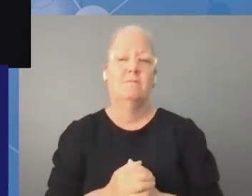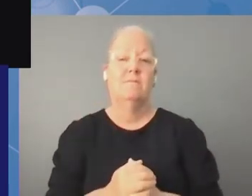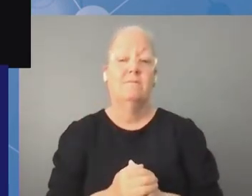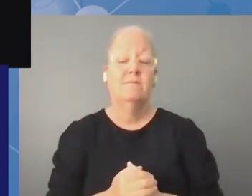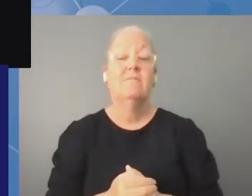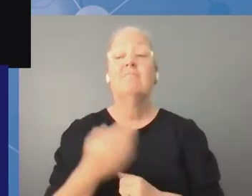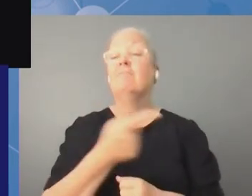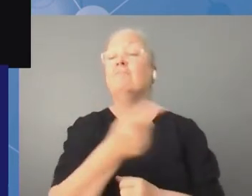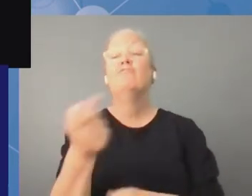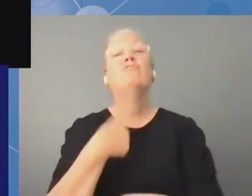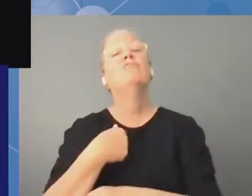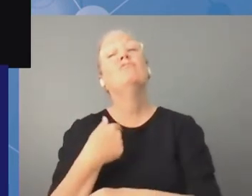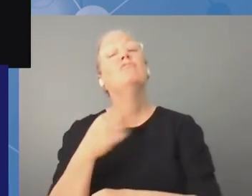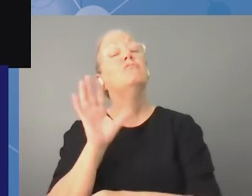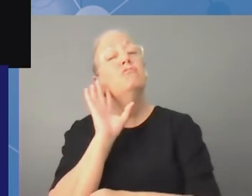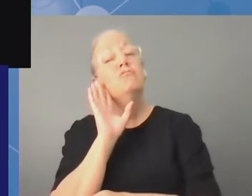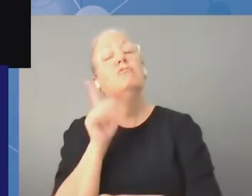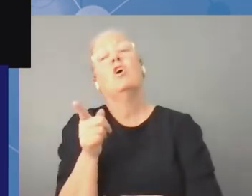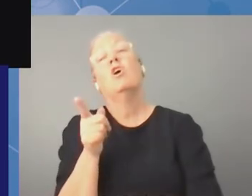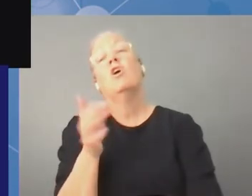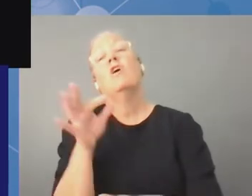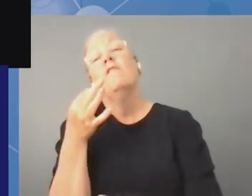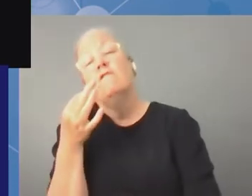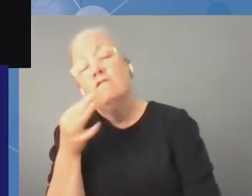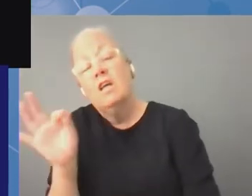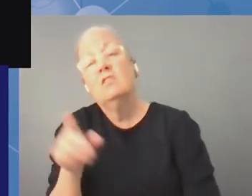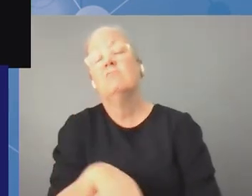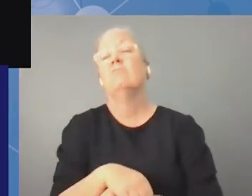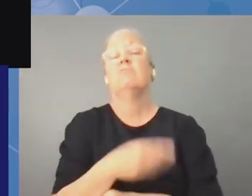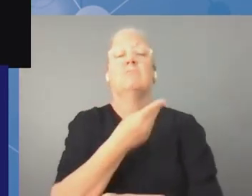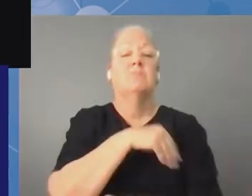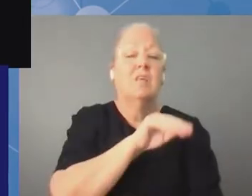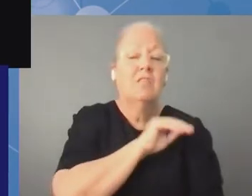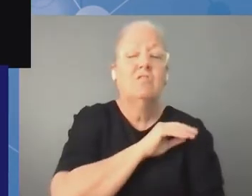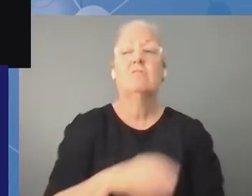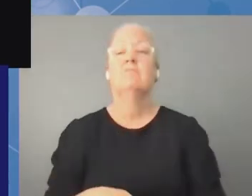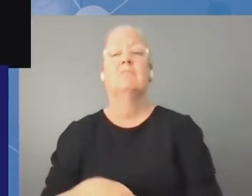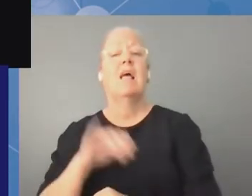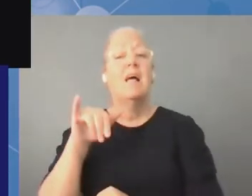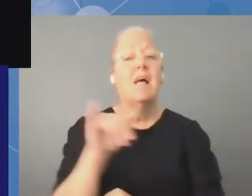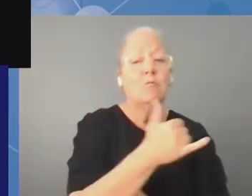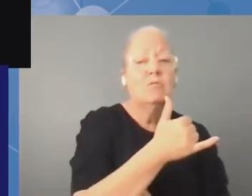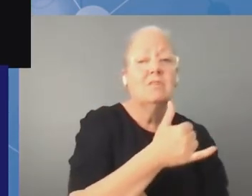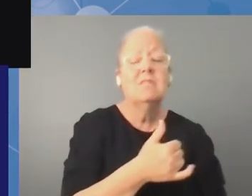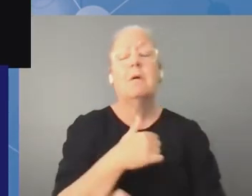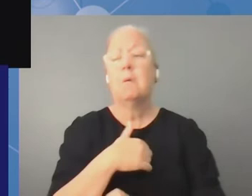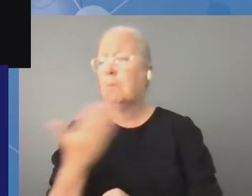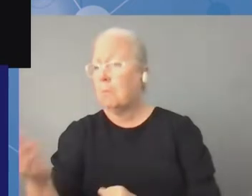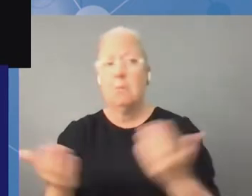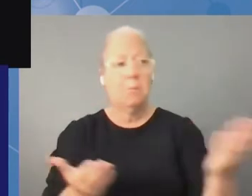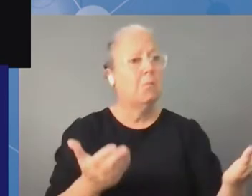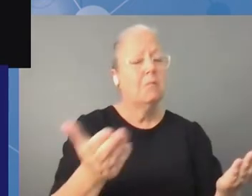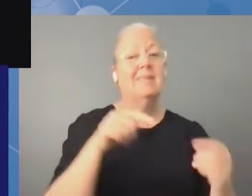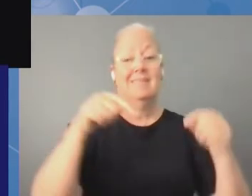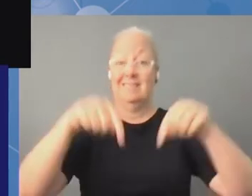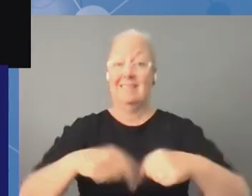spanish french arabic and this goes to show how important this forum is and how important it is